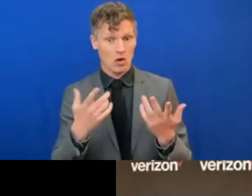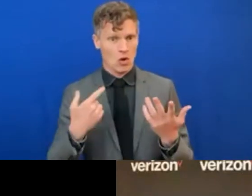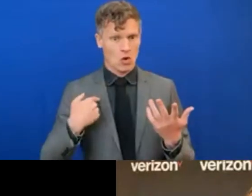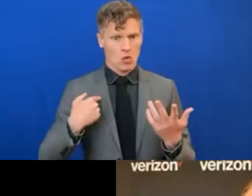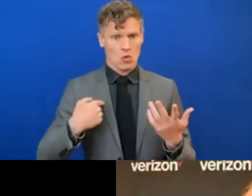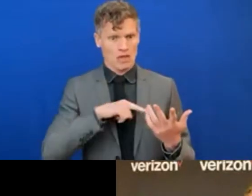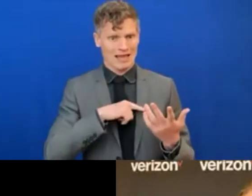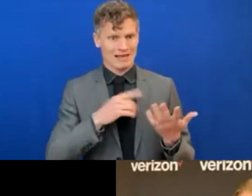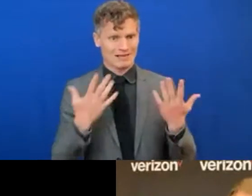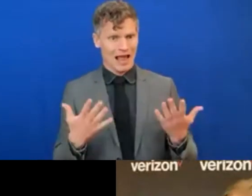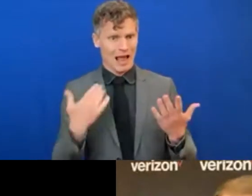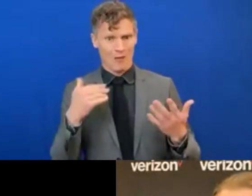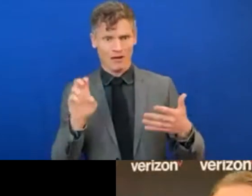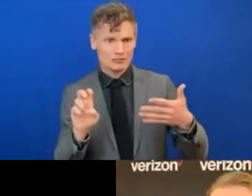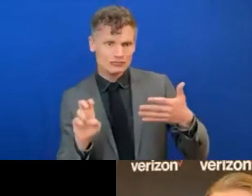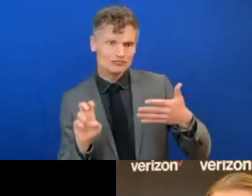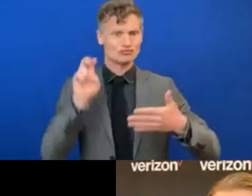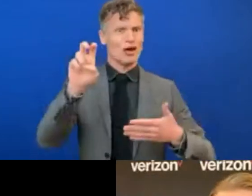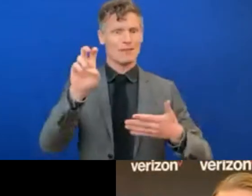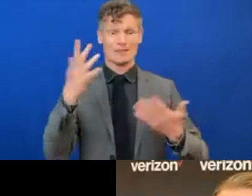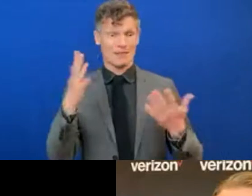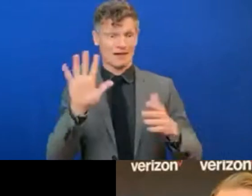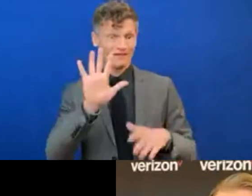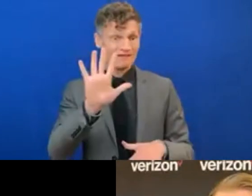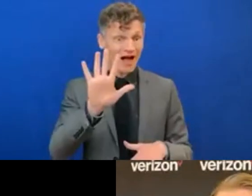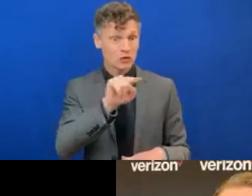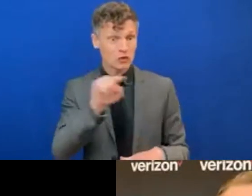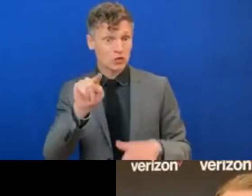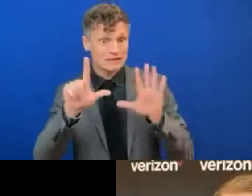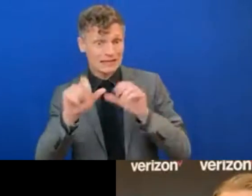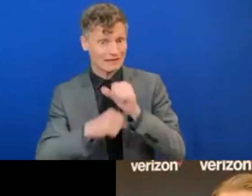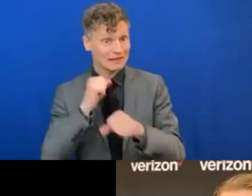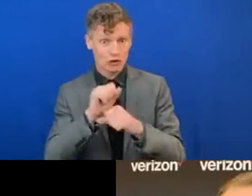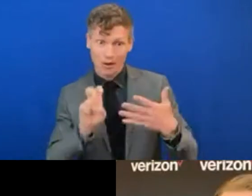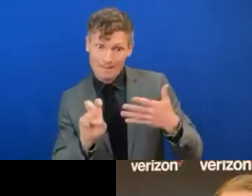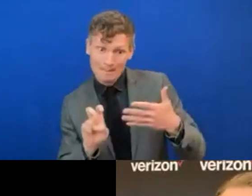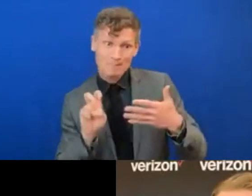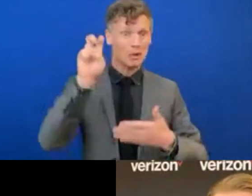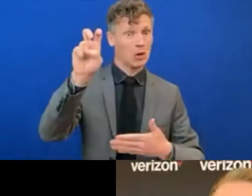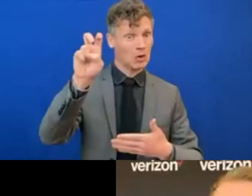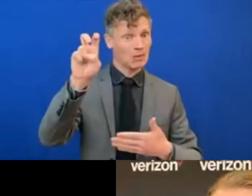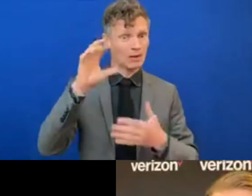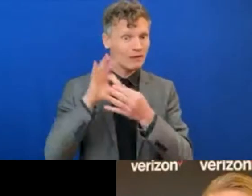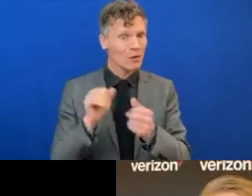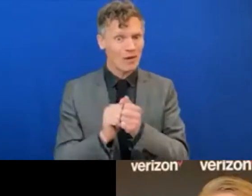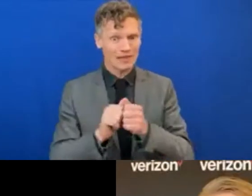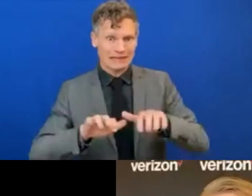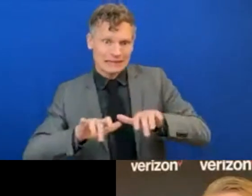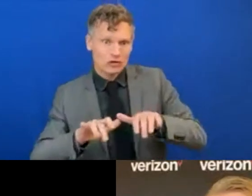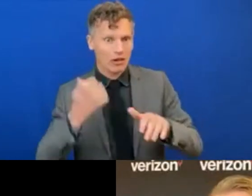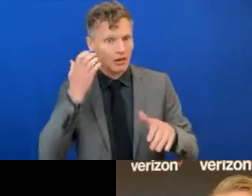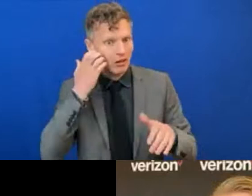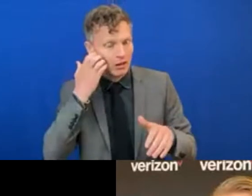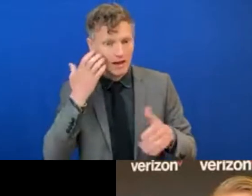five to seven years in the digitalization. Things that we have been talking of, they happened immediately when this